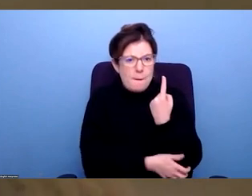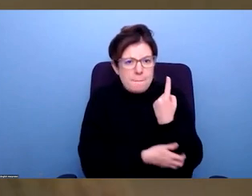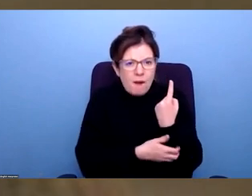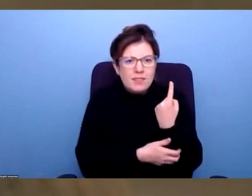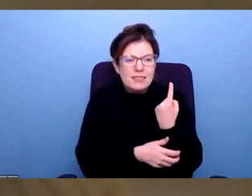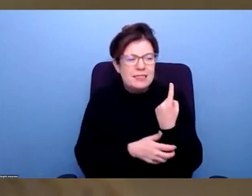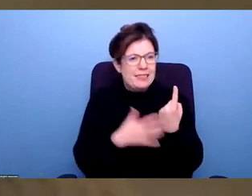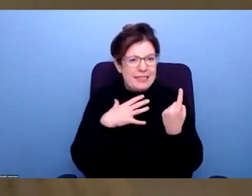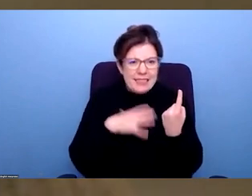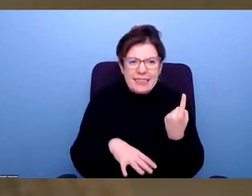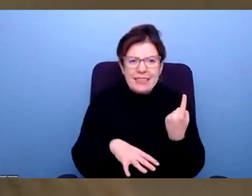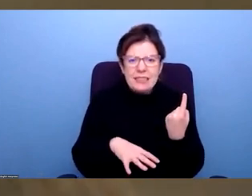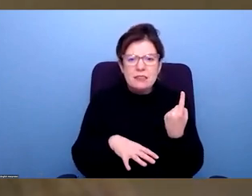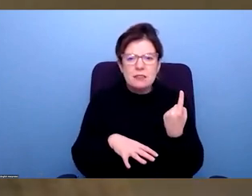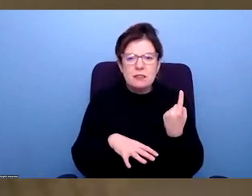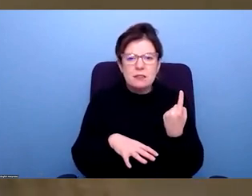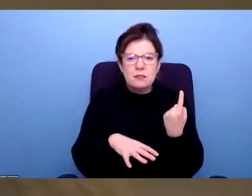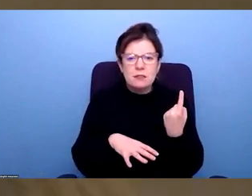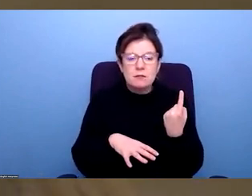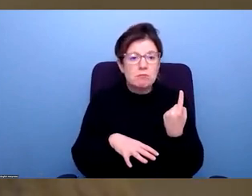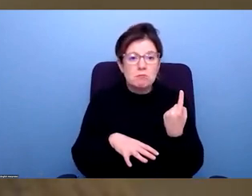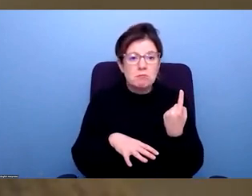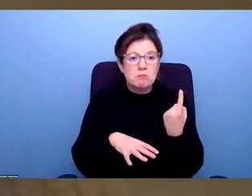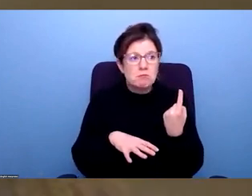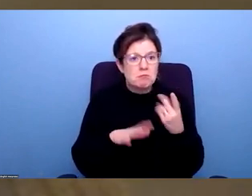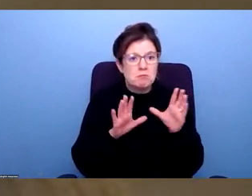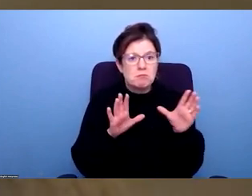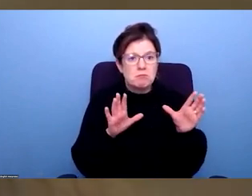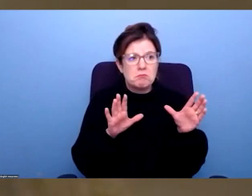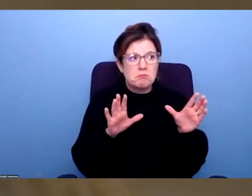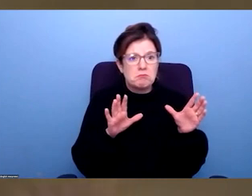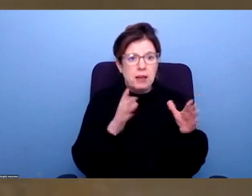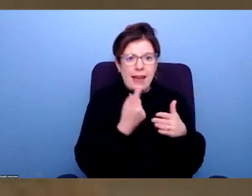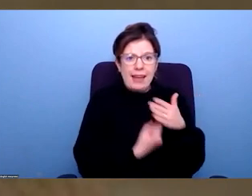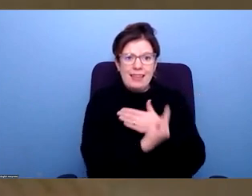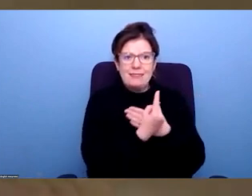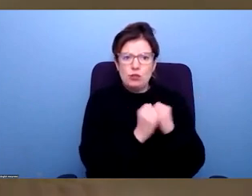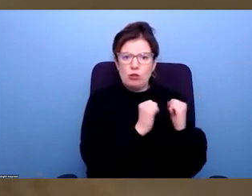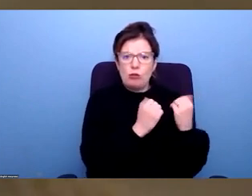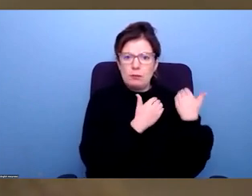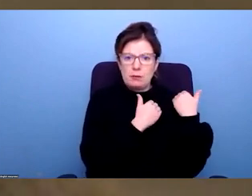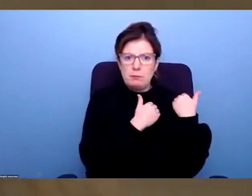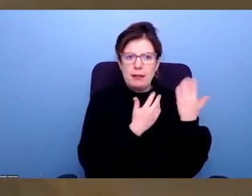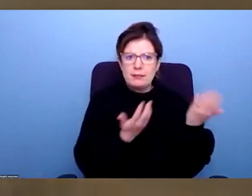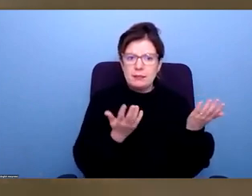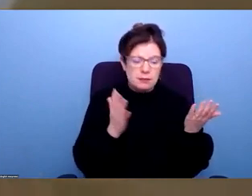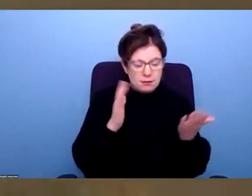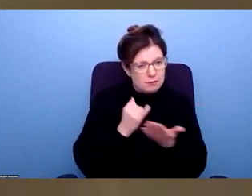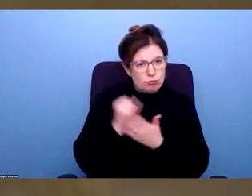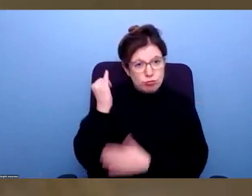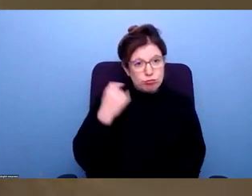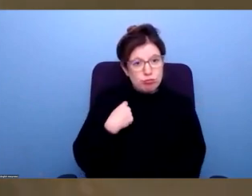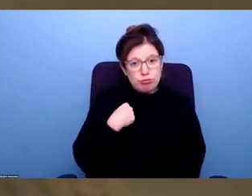level of need is largely defined by your individual responsibility, which I completely disagree with,